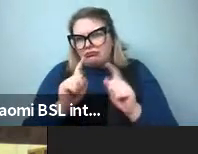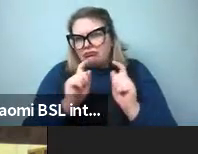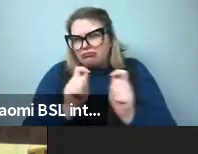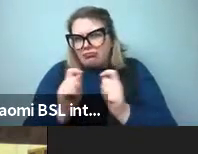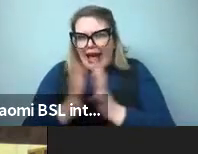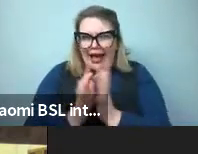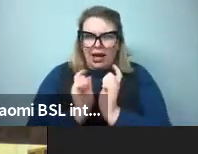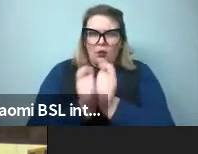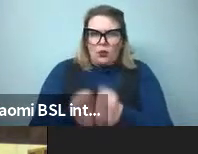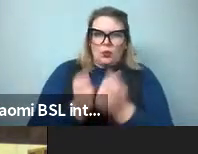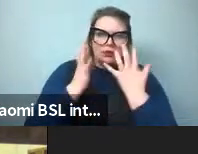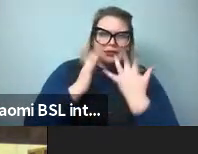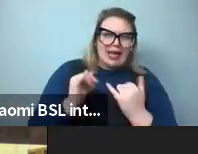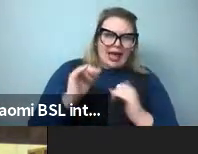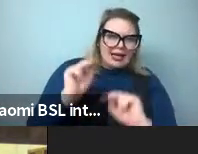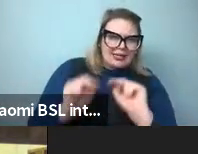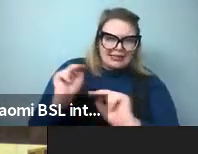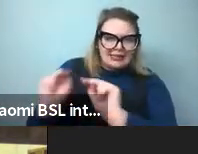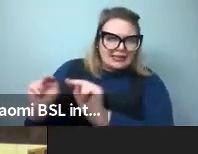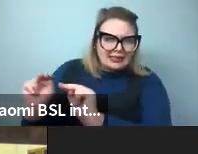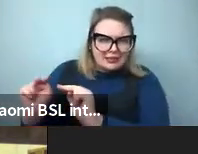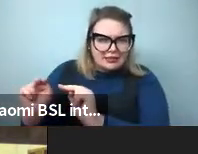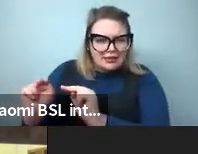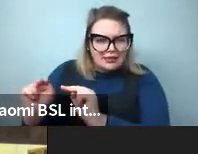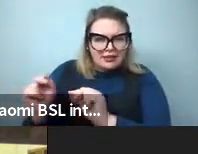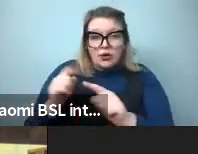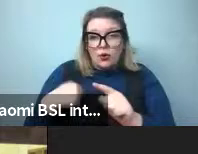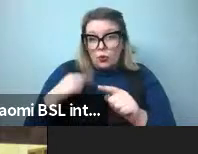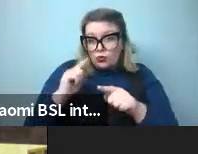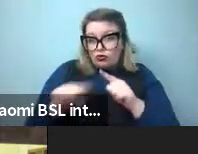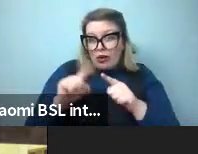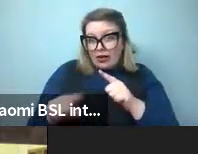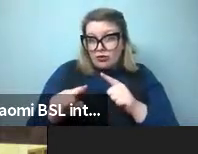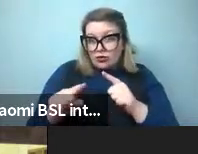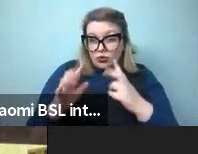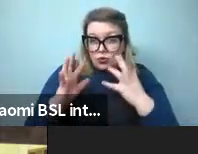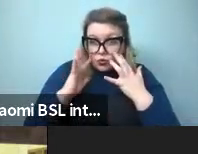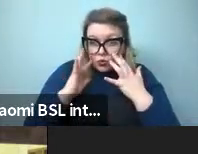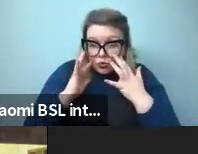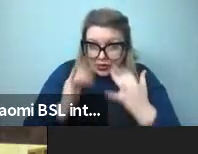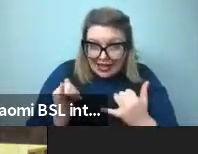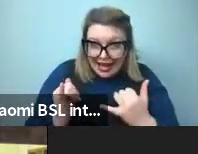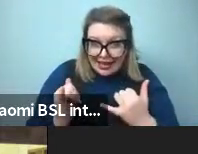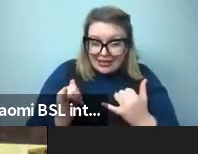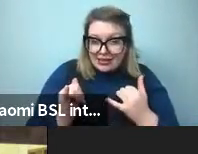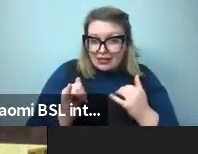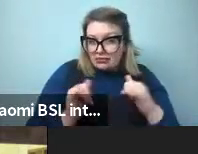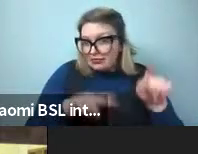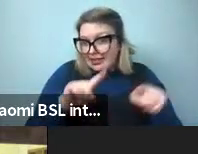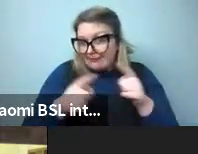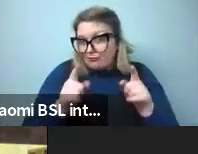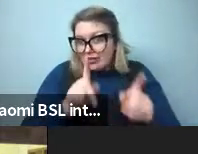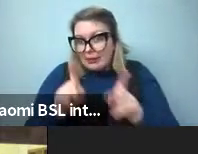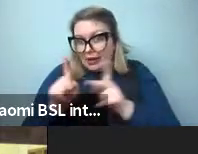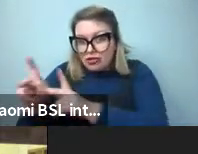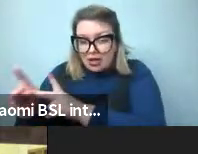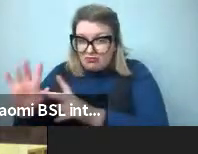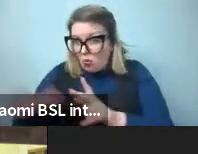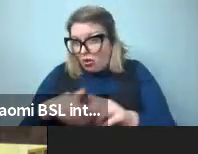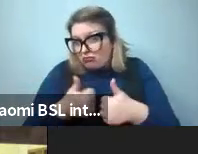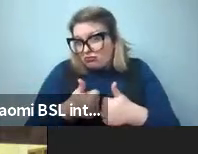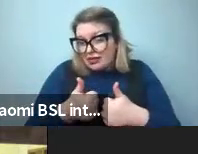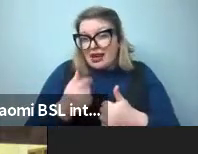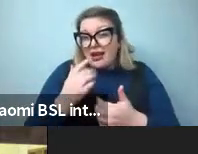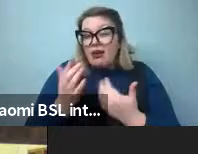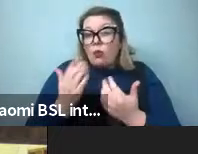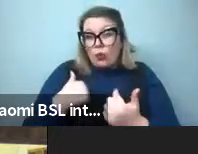whether they are all are equally useful. And it turns out they all kind of are pretty much equally useful. So the, the simplest